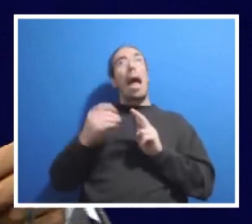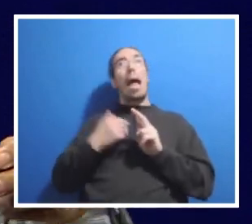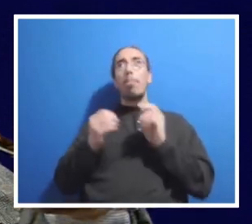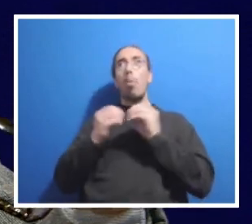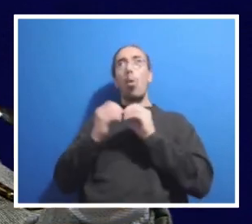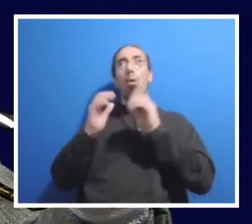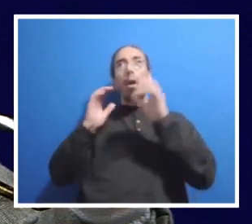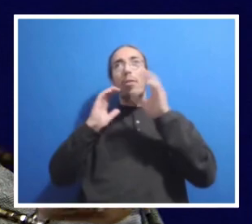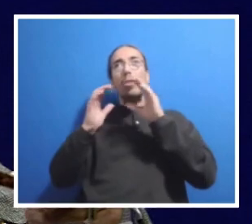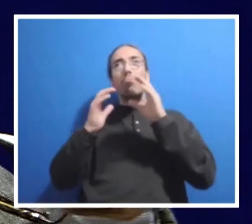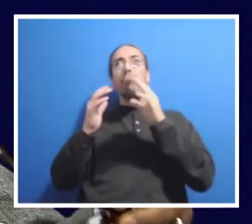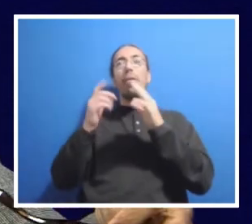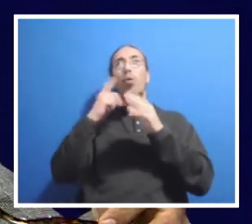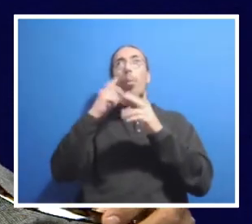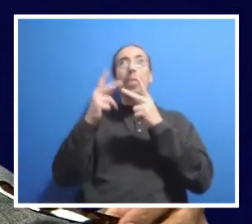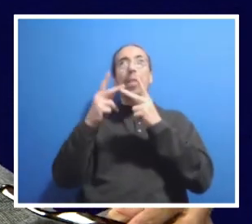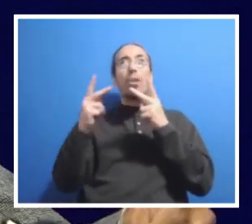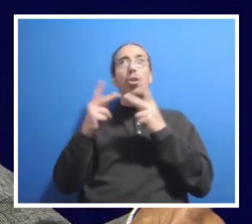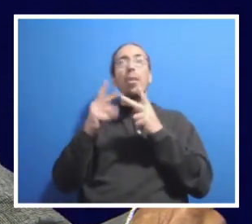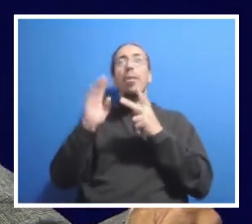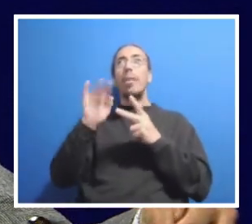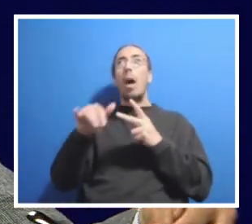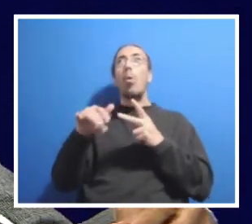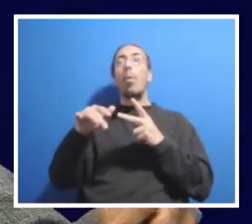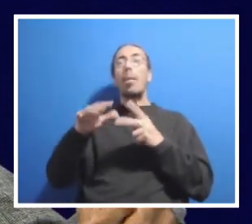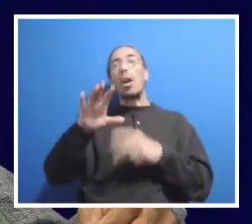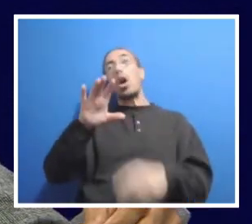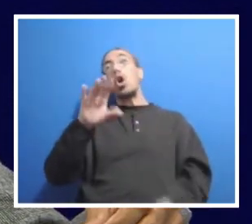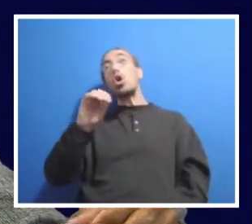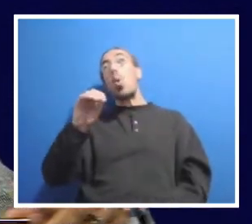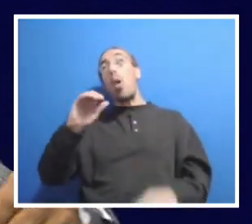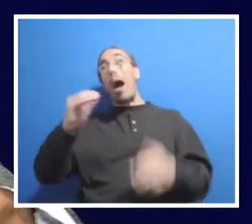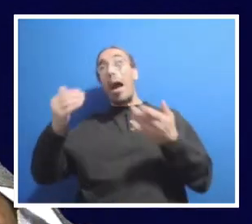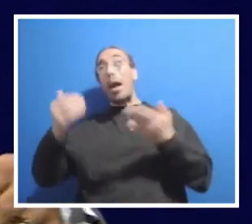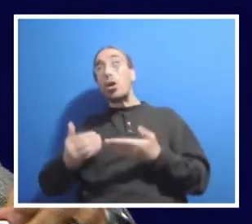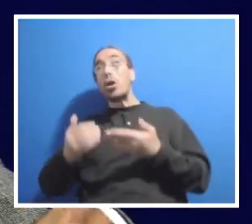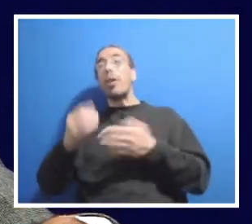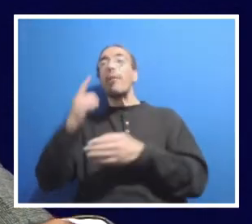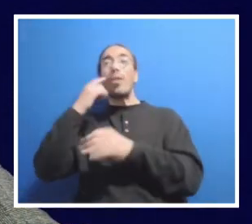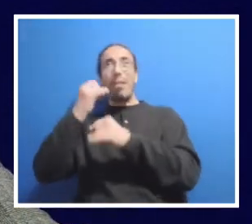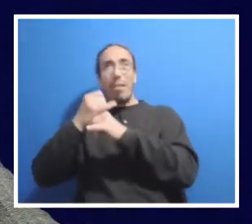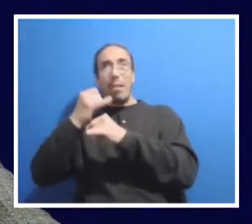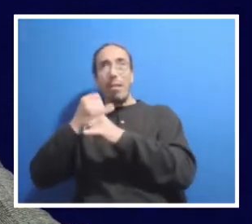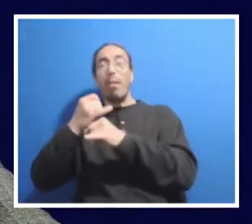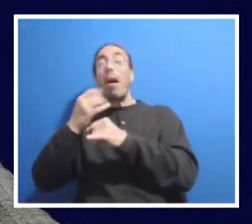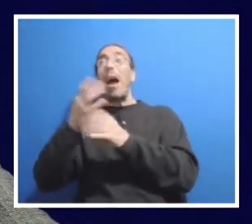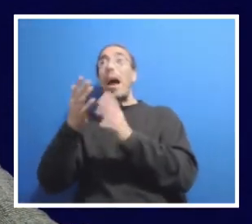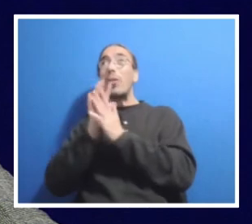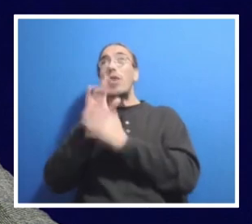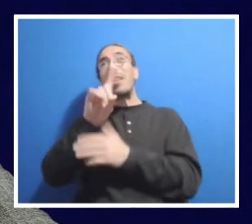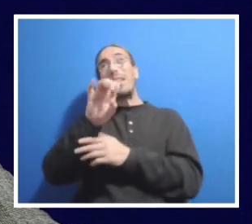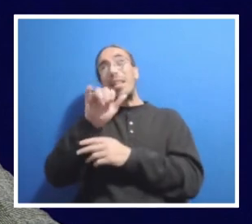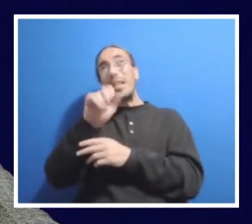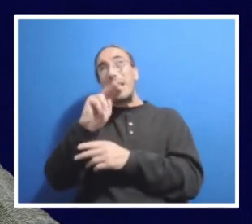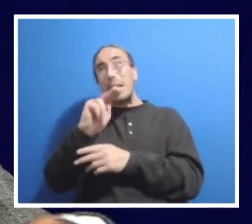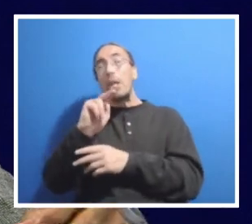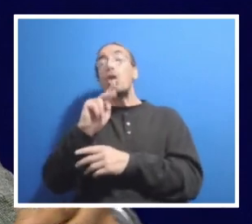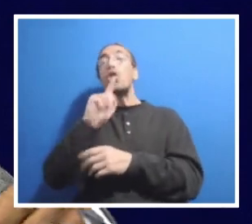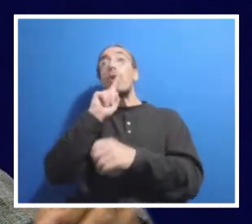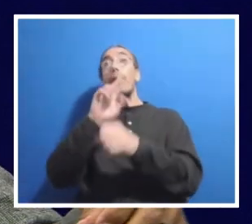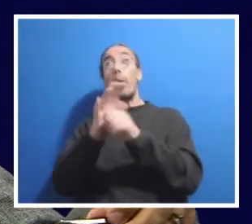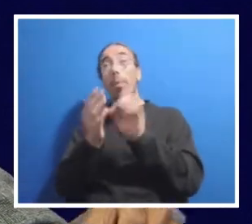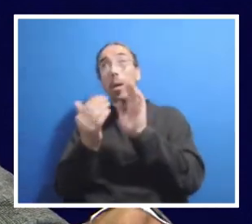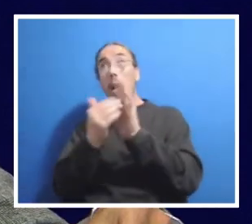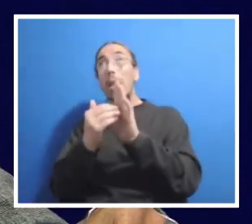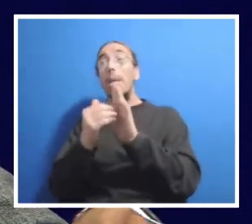For positions that were going to be co-hires with an institute, for example, I asked the dean to reconfirm with the institute director that they were still on board